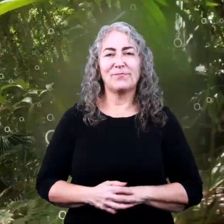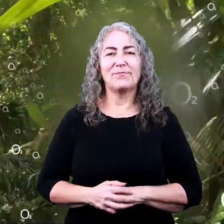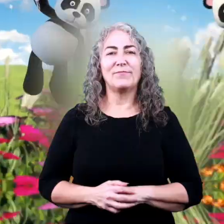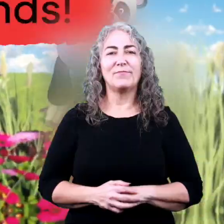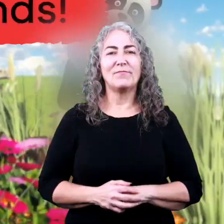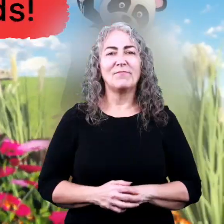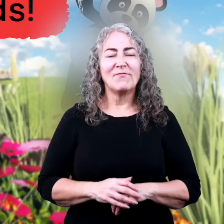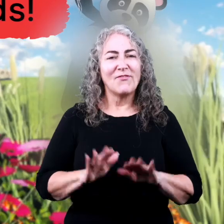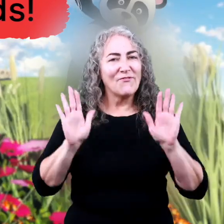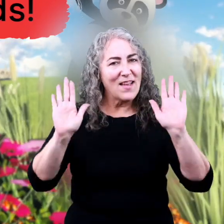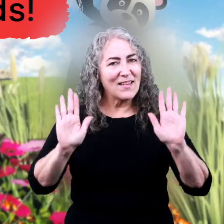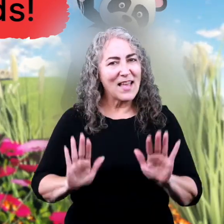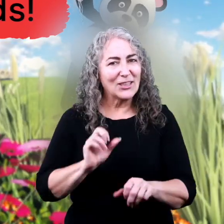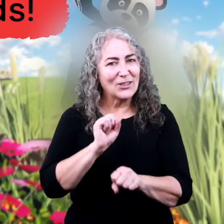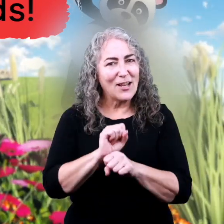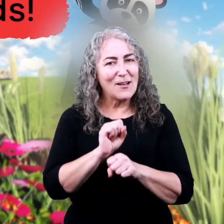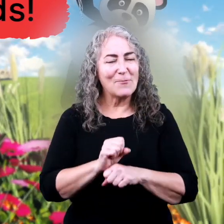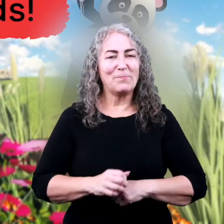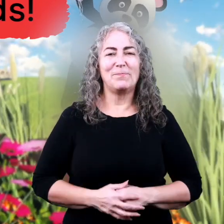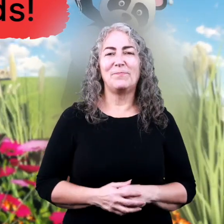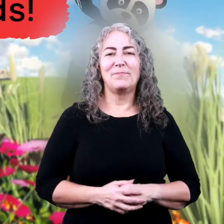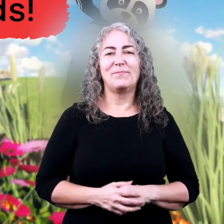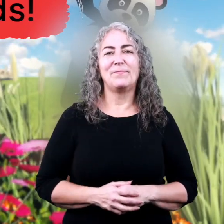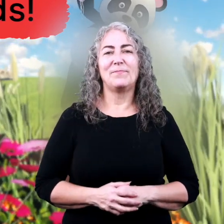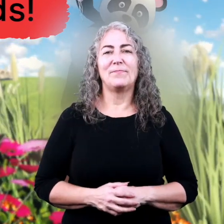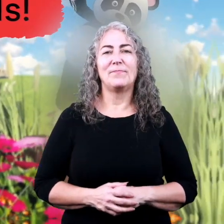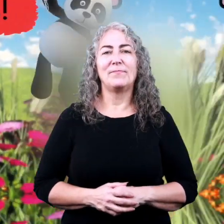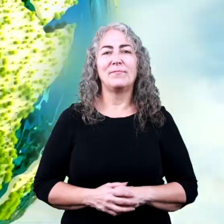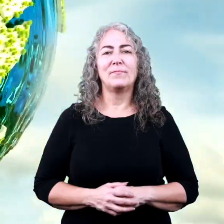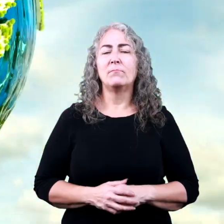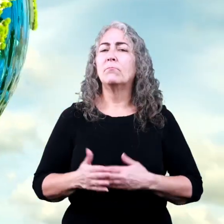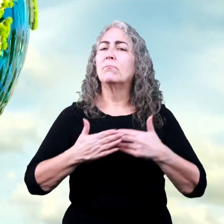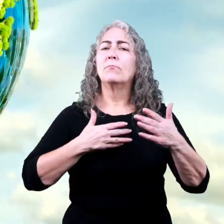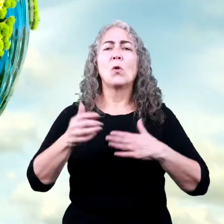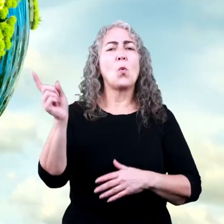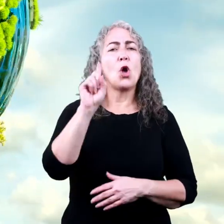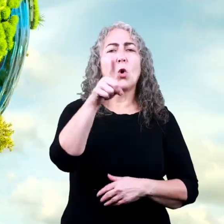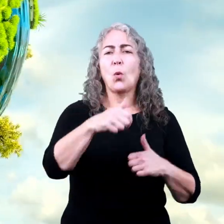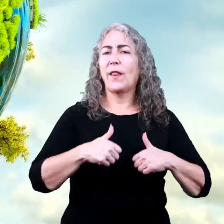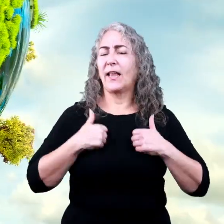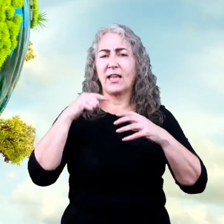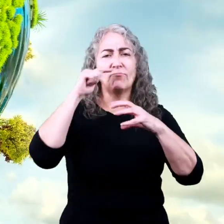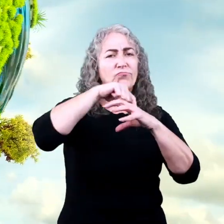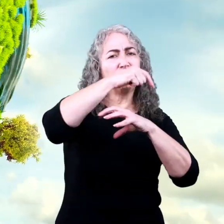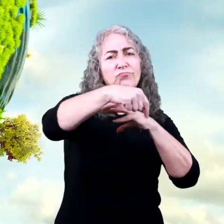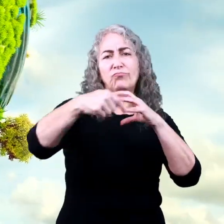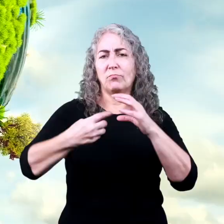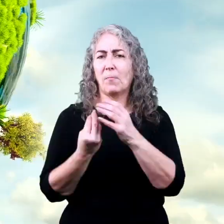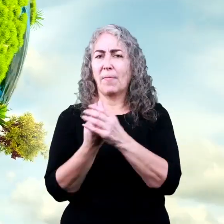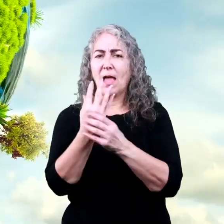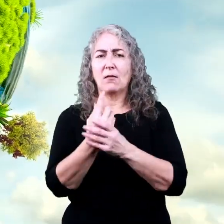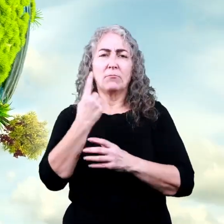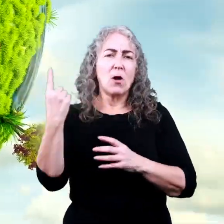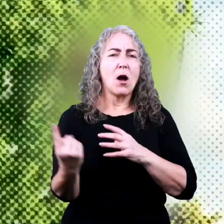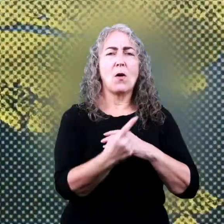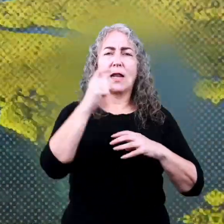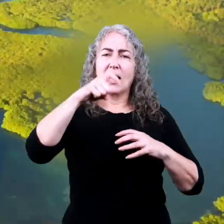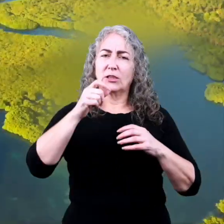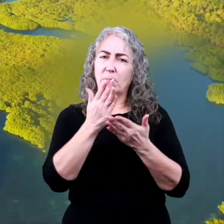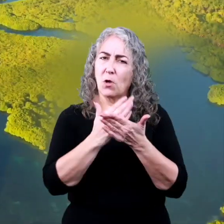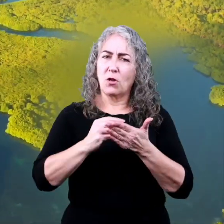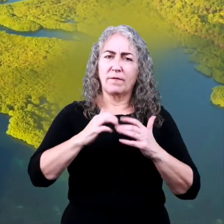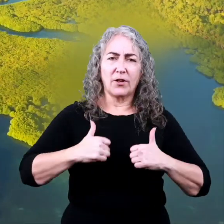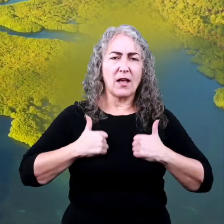True. Fantastic job, friends! No matter where you live, plants are a necessary